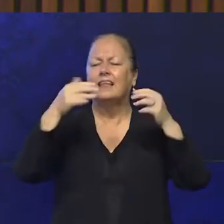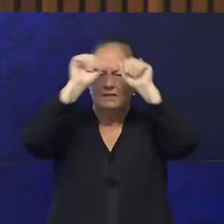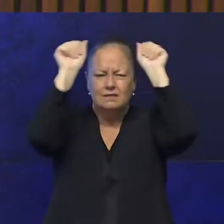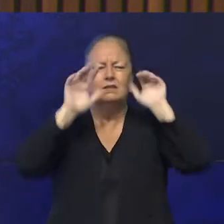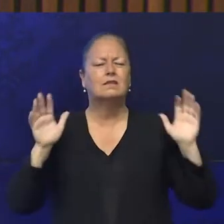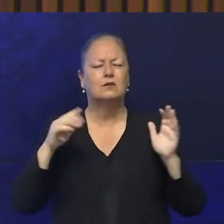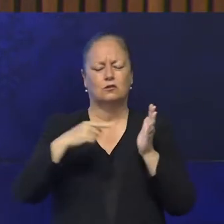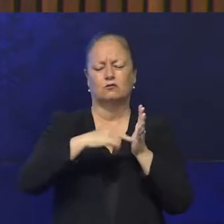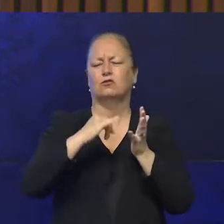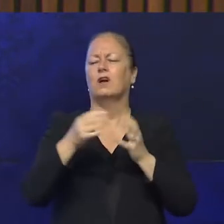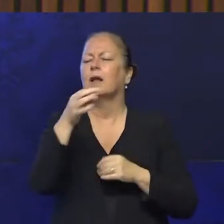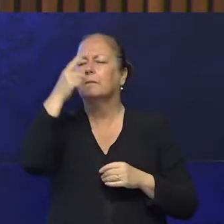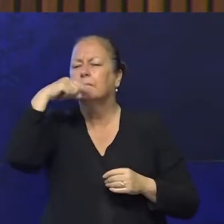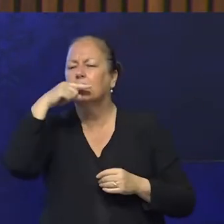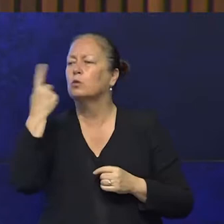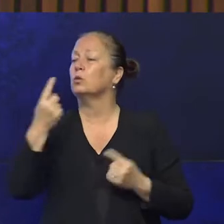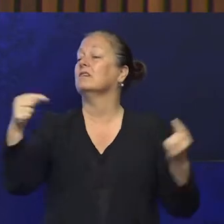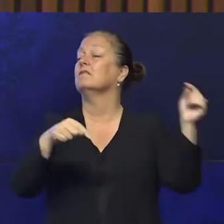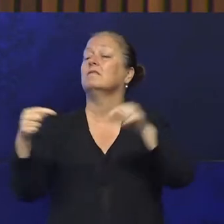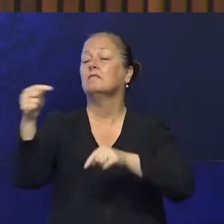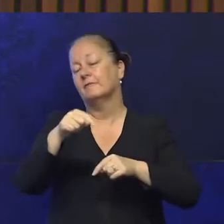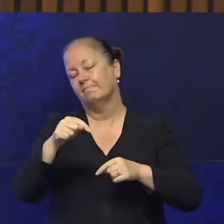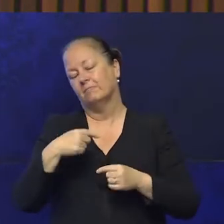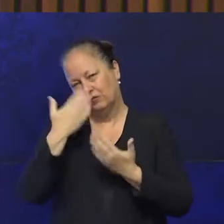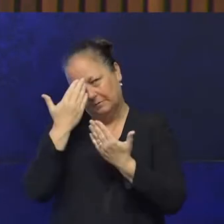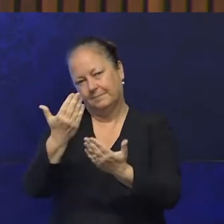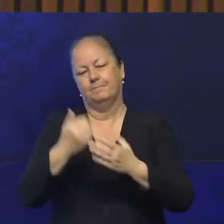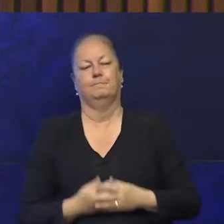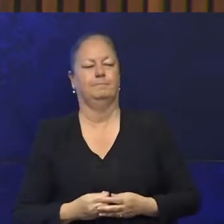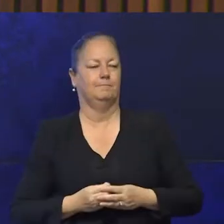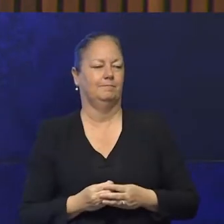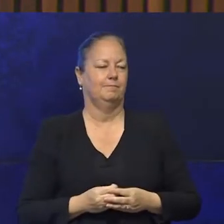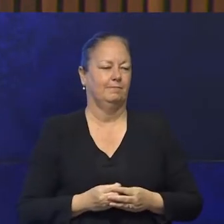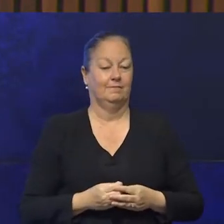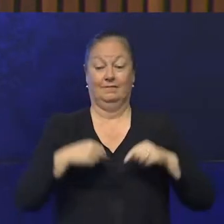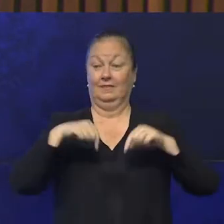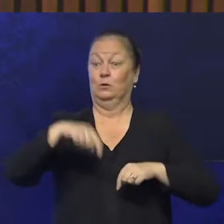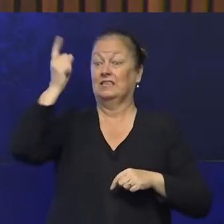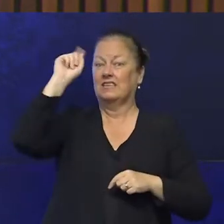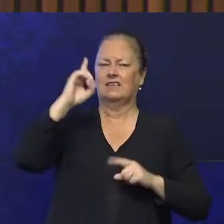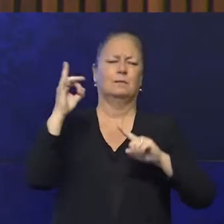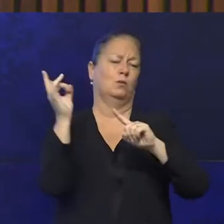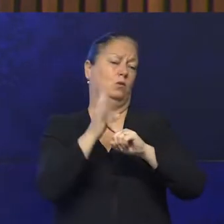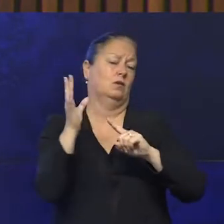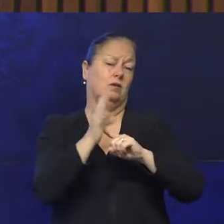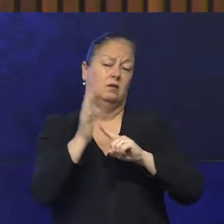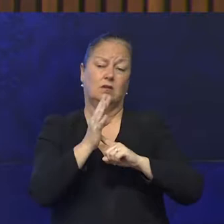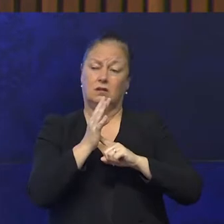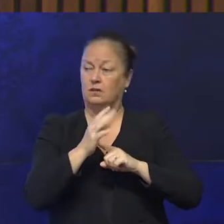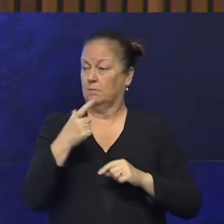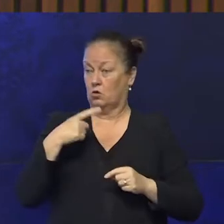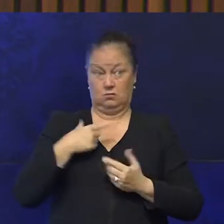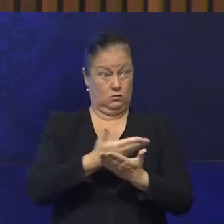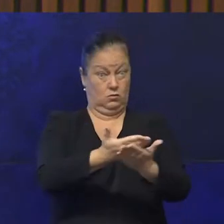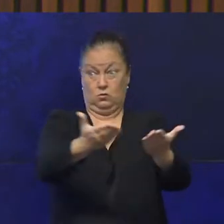that join us for today's conference. Today is very important, because each and every one of you in